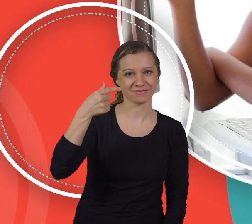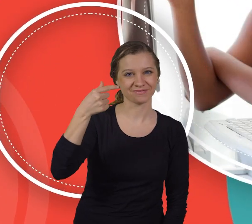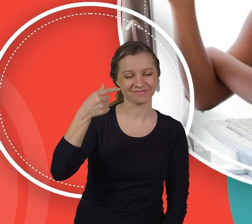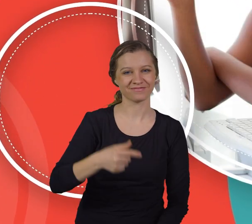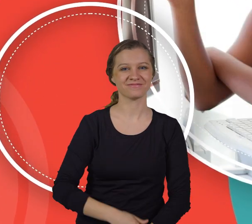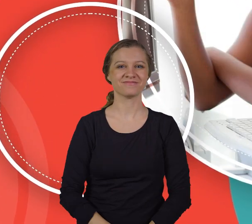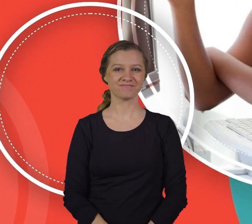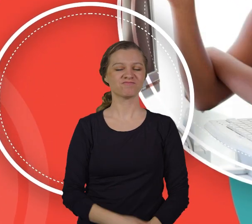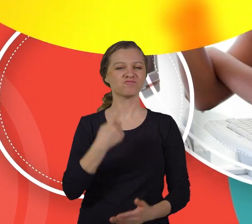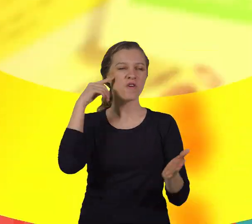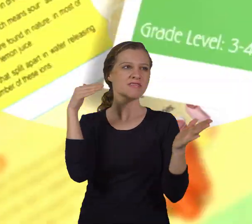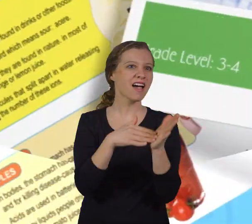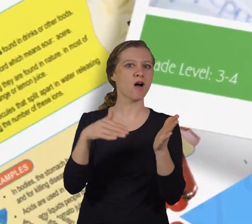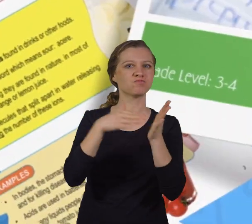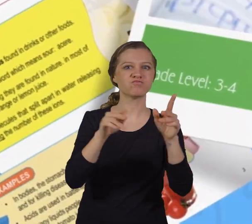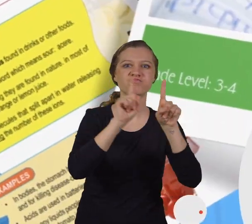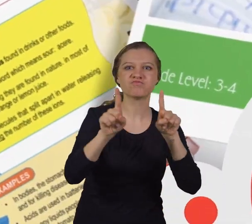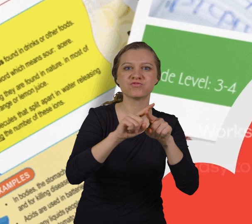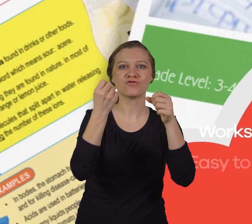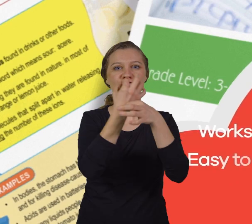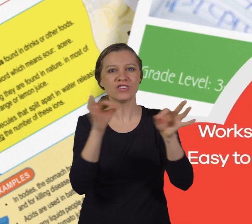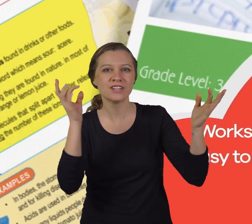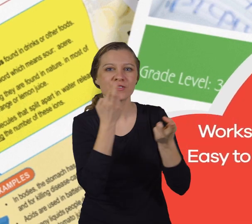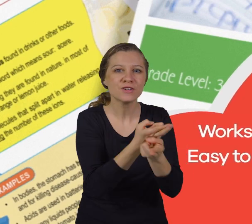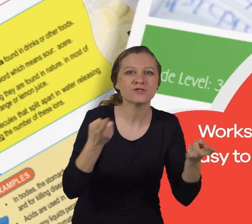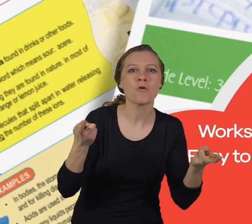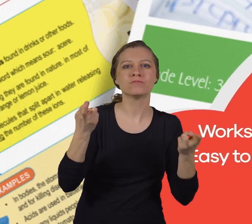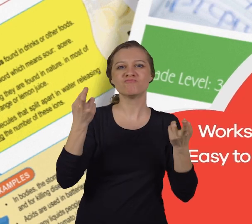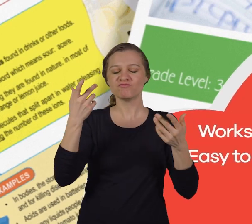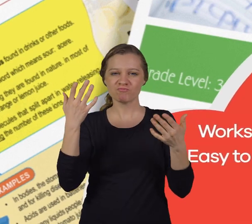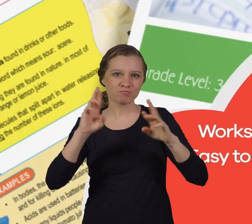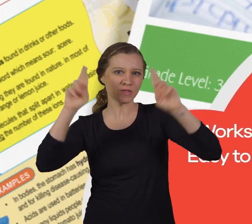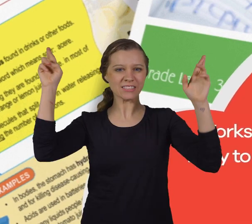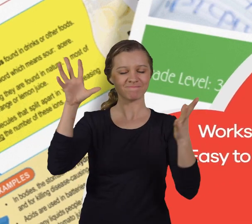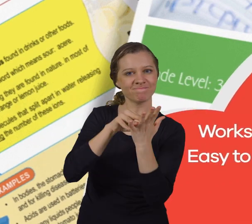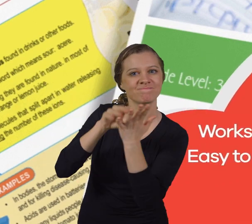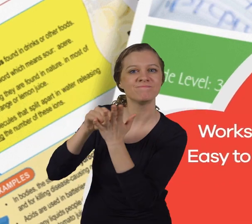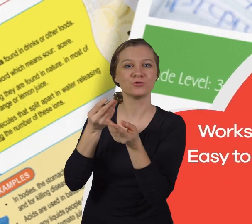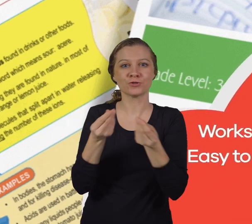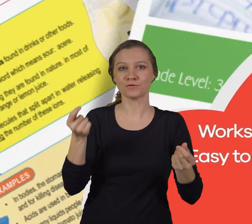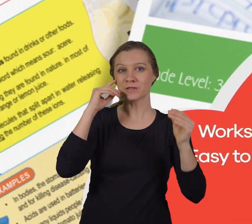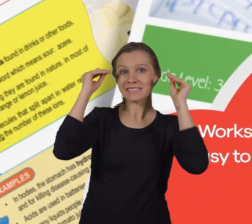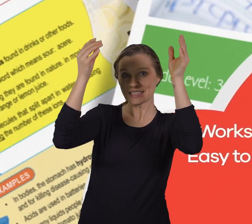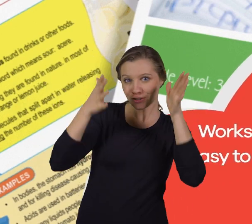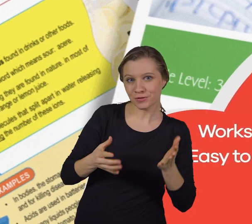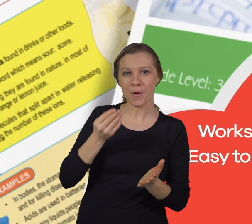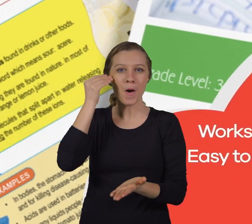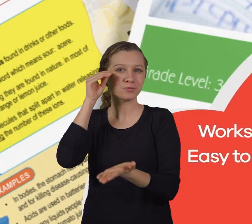thousands of free resources and turnkey solutions for teachers and homeschoolers.